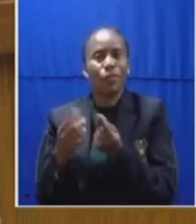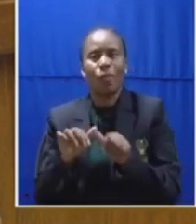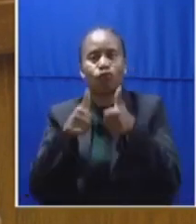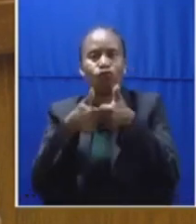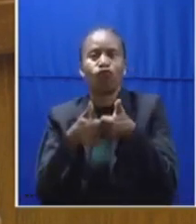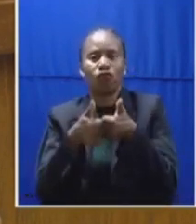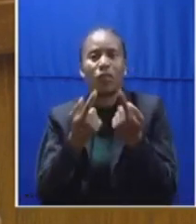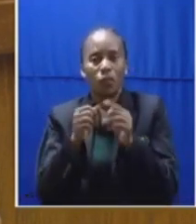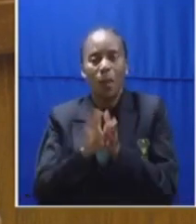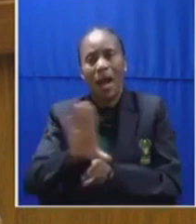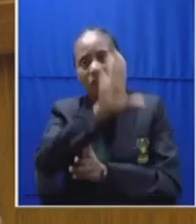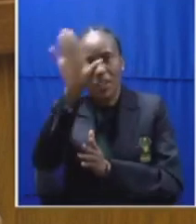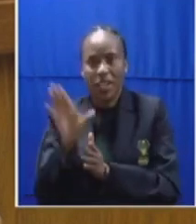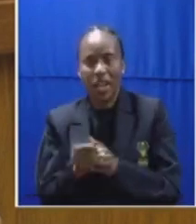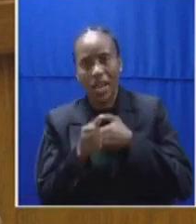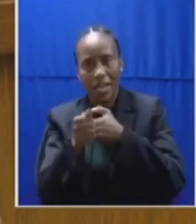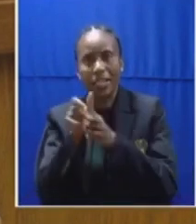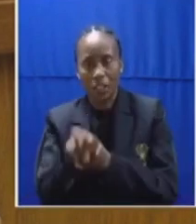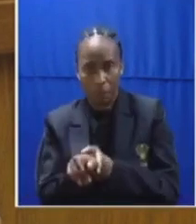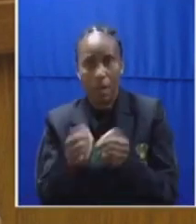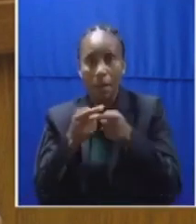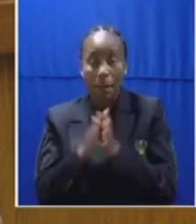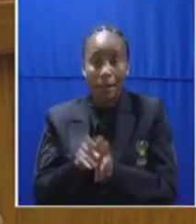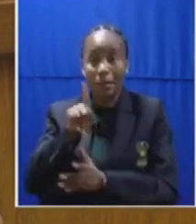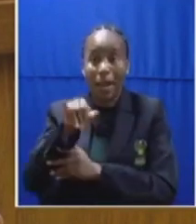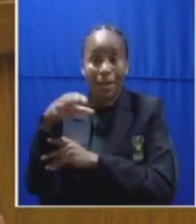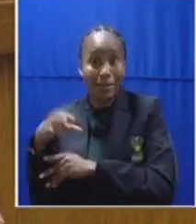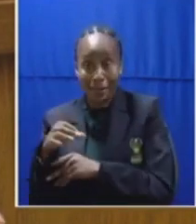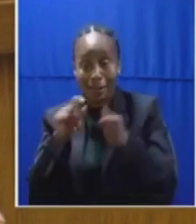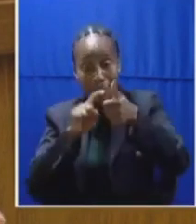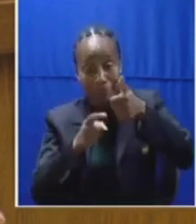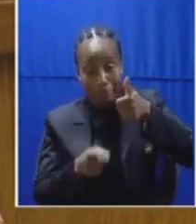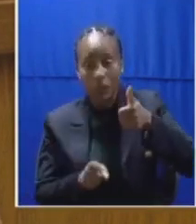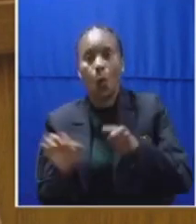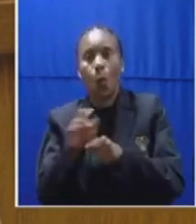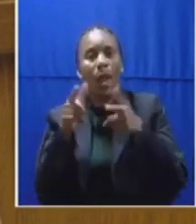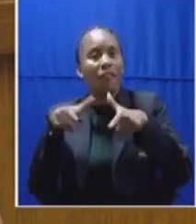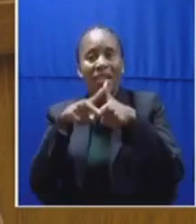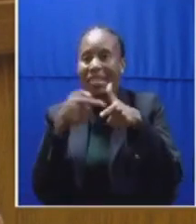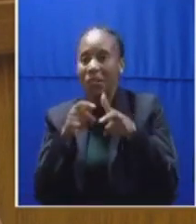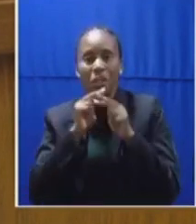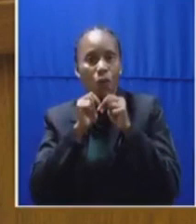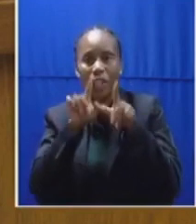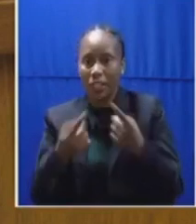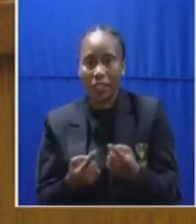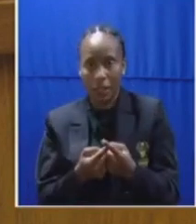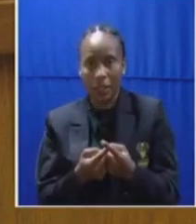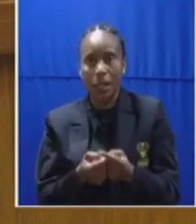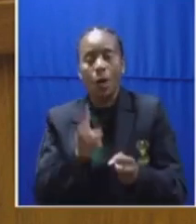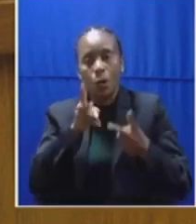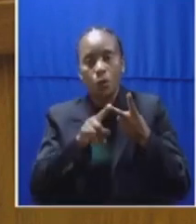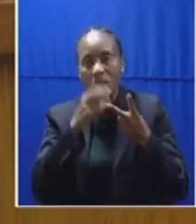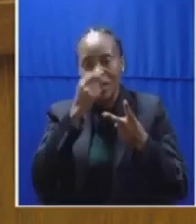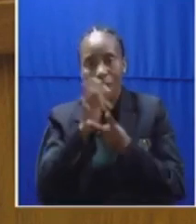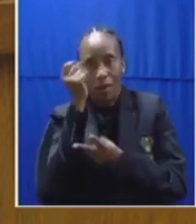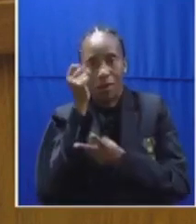However transparency at the PIC at all levels is non-negotiable. Fit and proper individuals who understand the investment